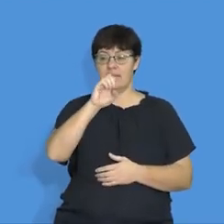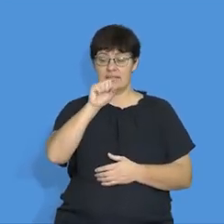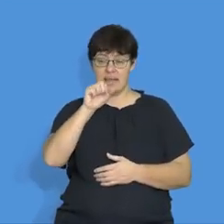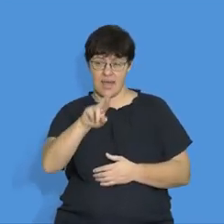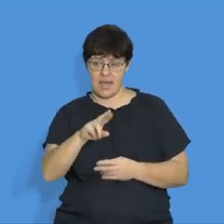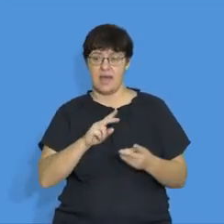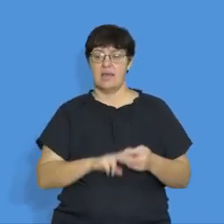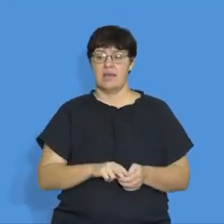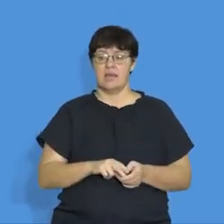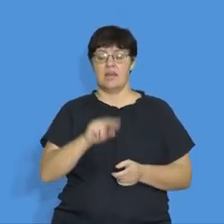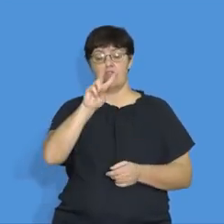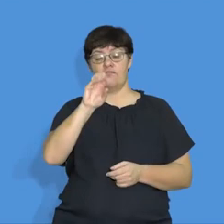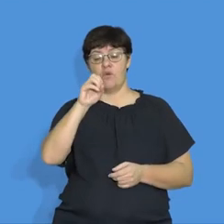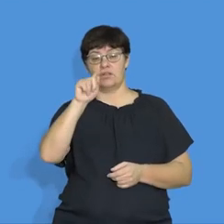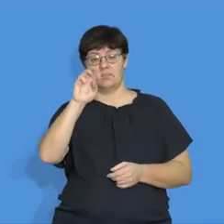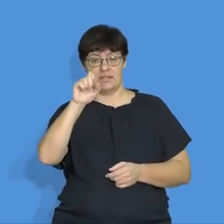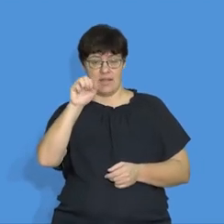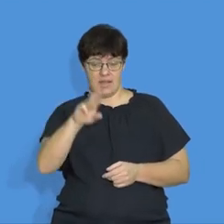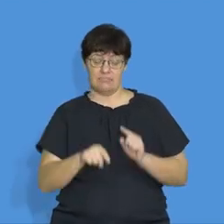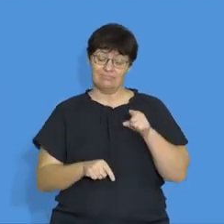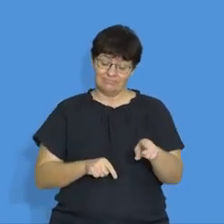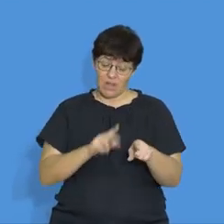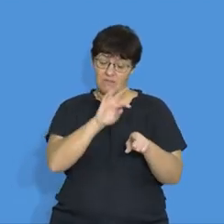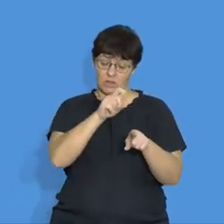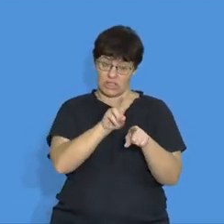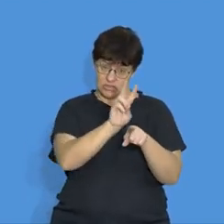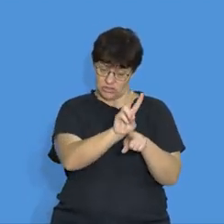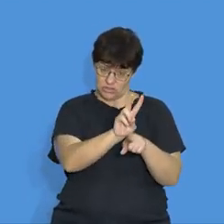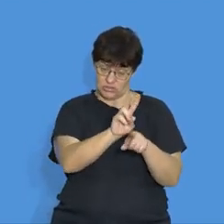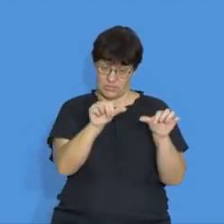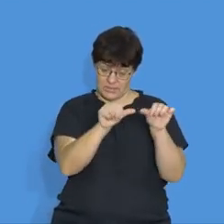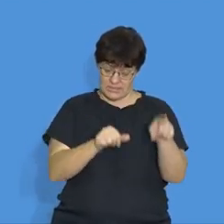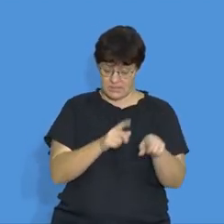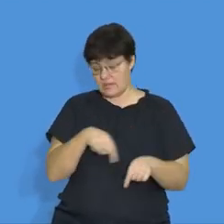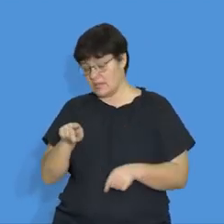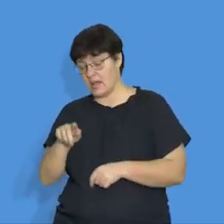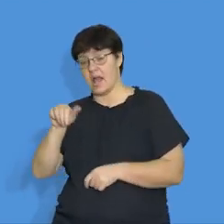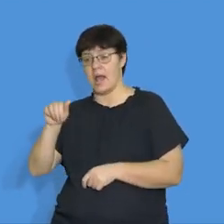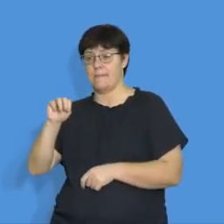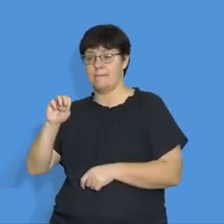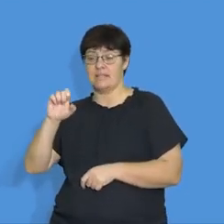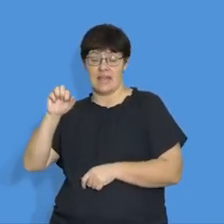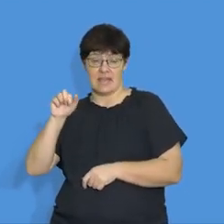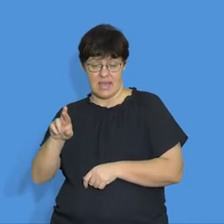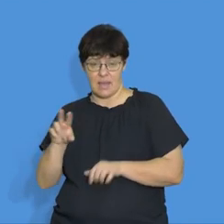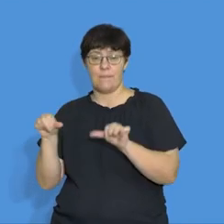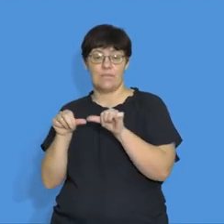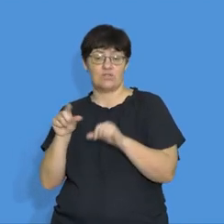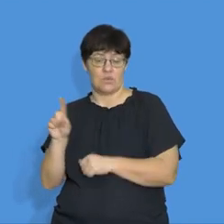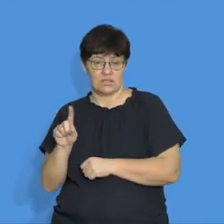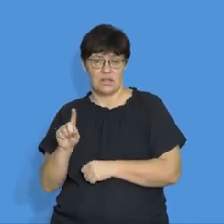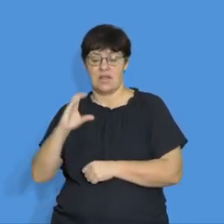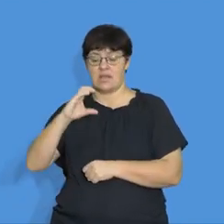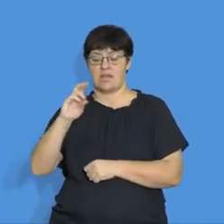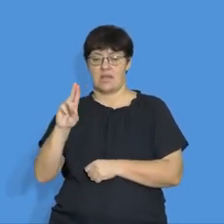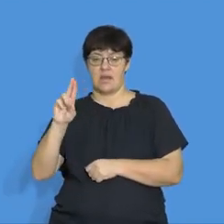So this one will measure voltage, okay, while the ammeter is a device that measures current,